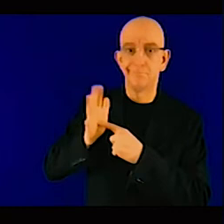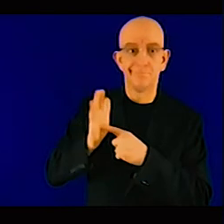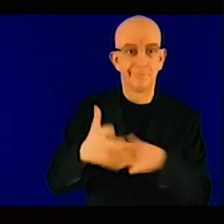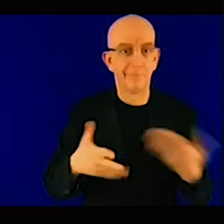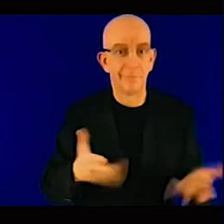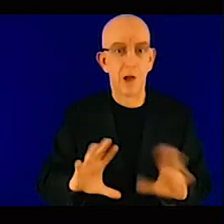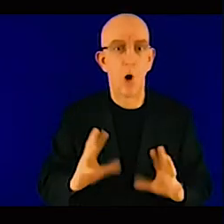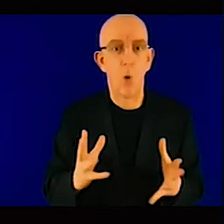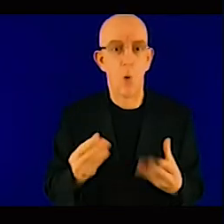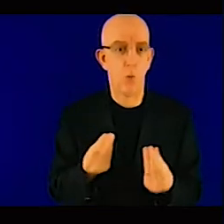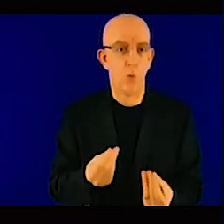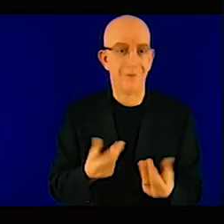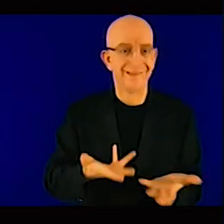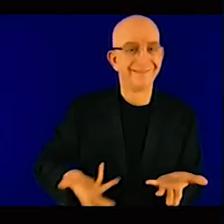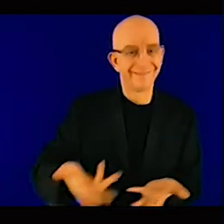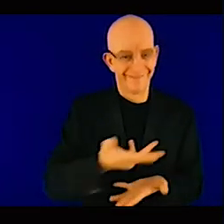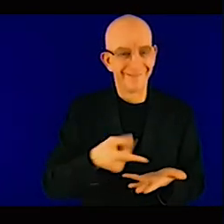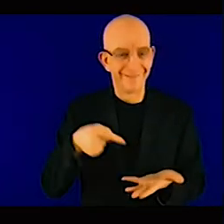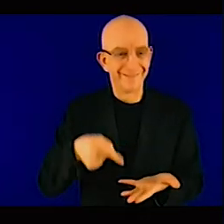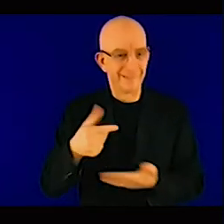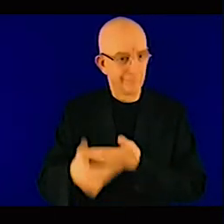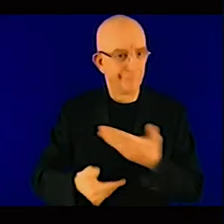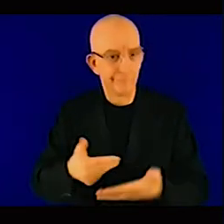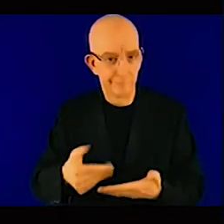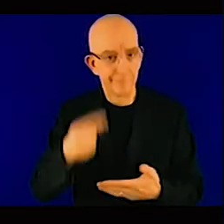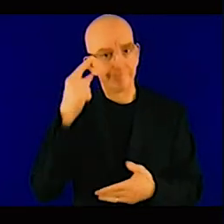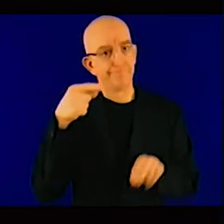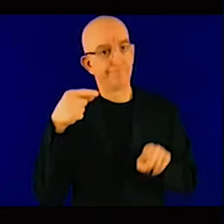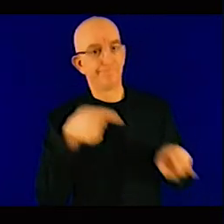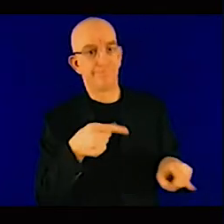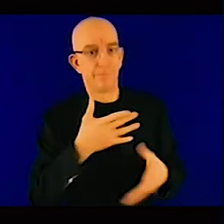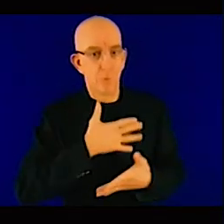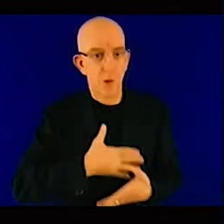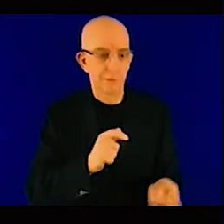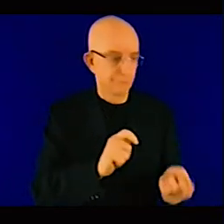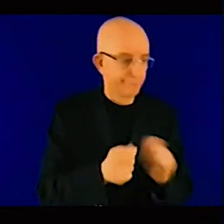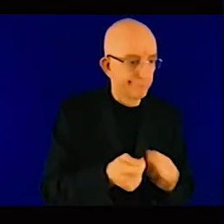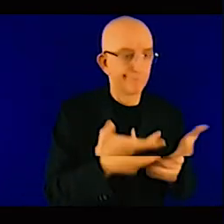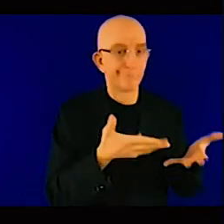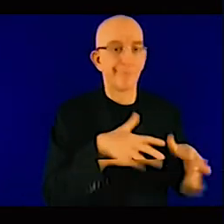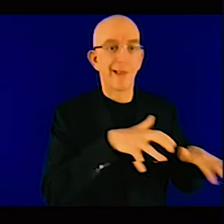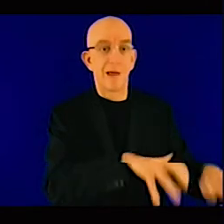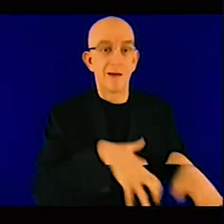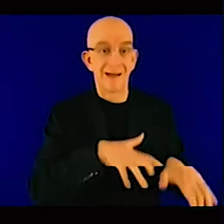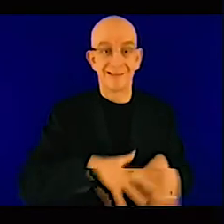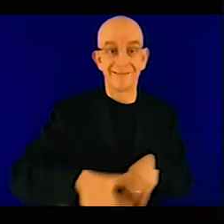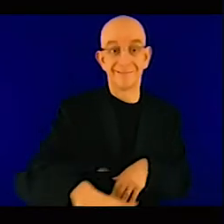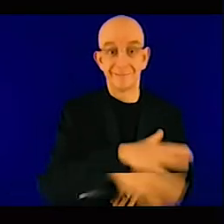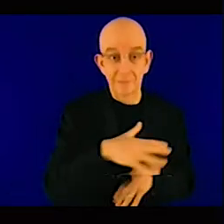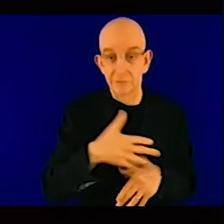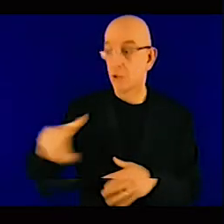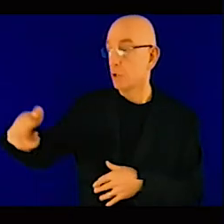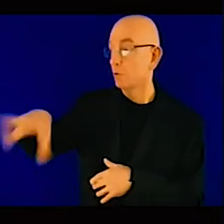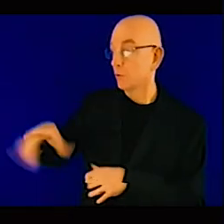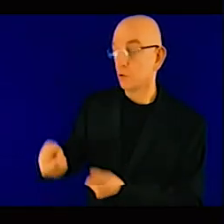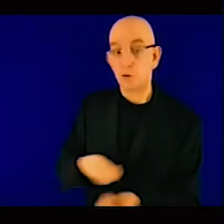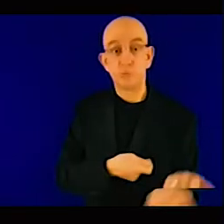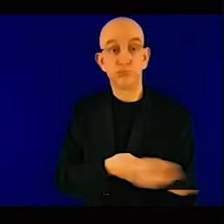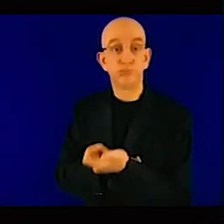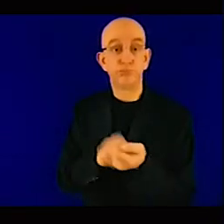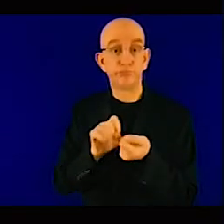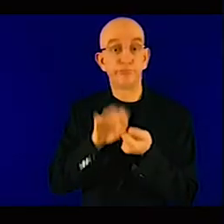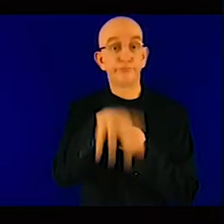sustainable as we need. For instance, because of climate change, people can no longer rely on rainfall.